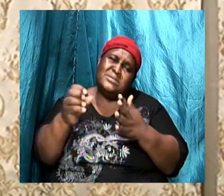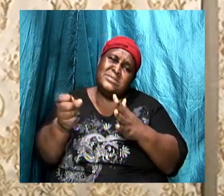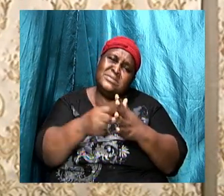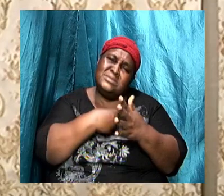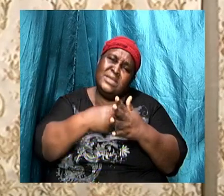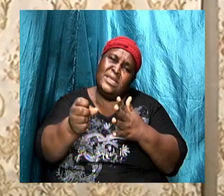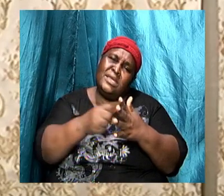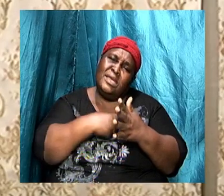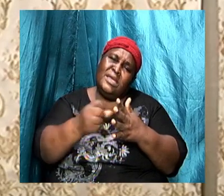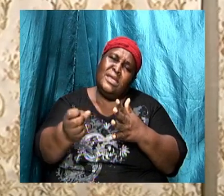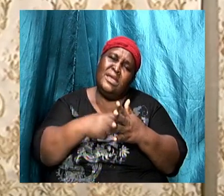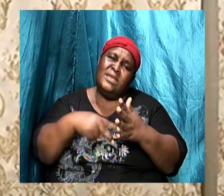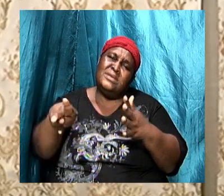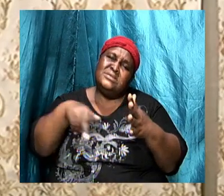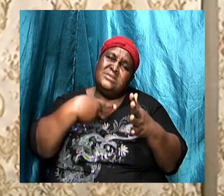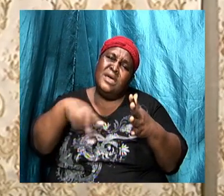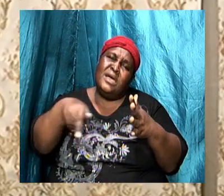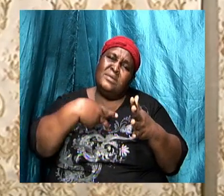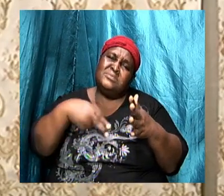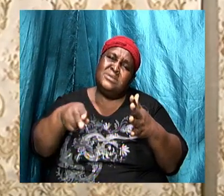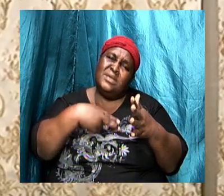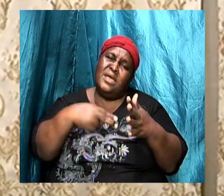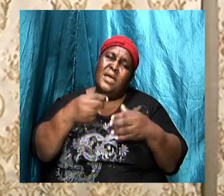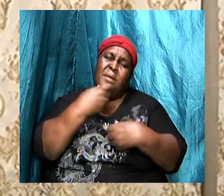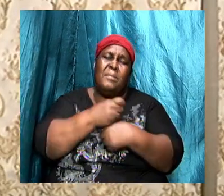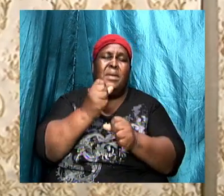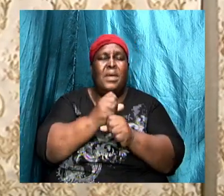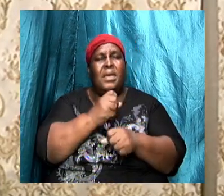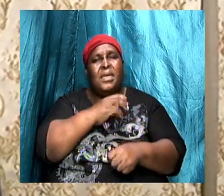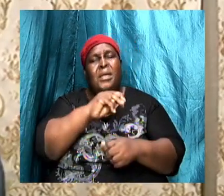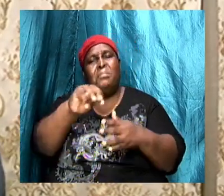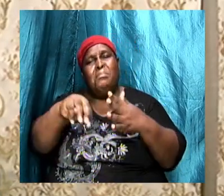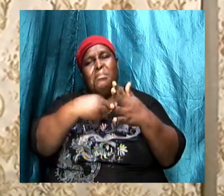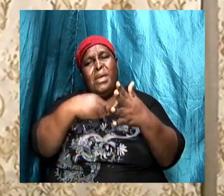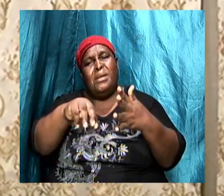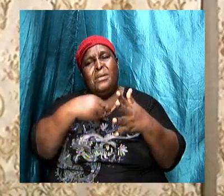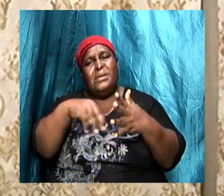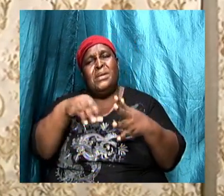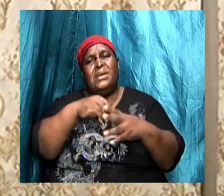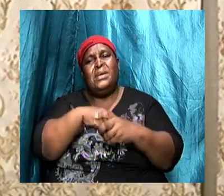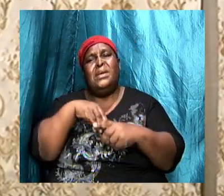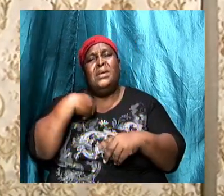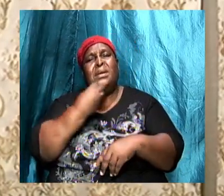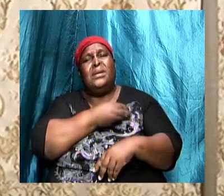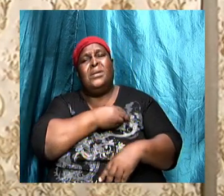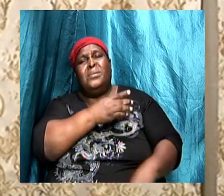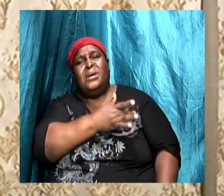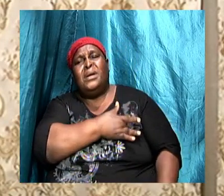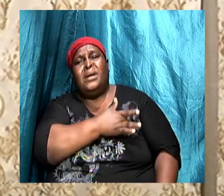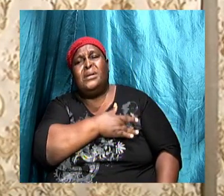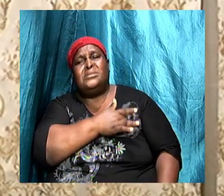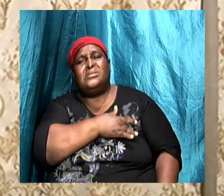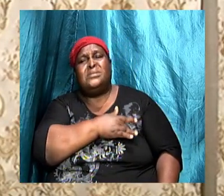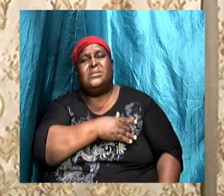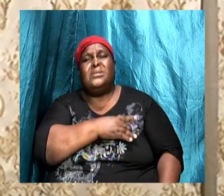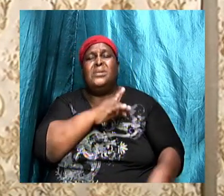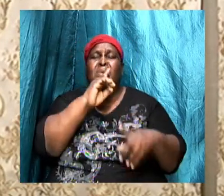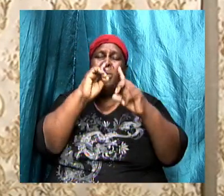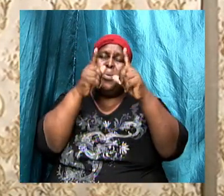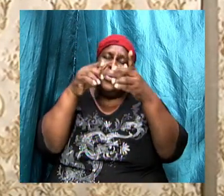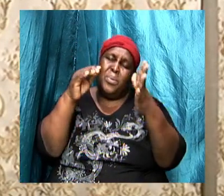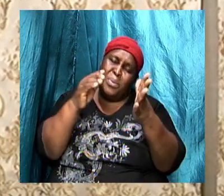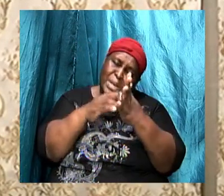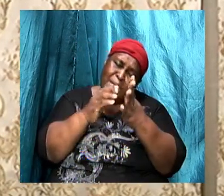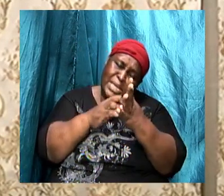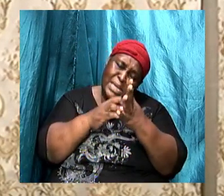spiritual songs and making melody in our hearts as to the Lord let's get back to those days when we